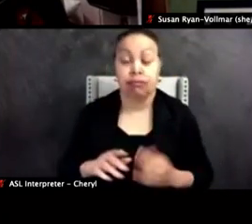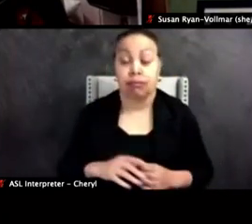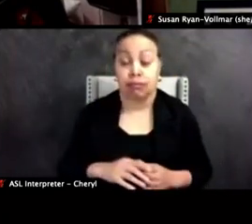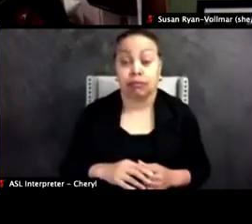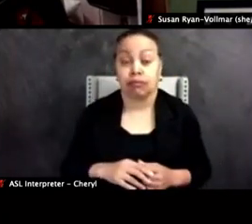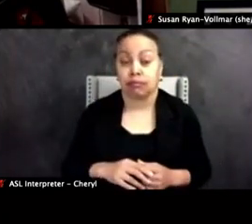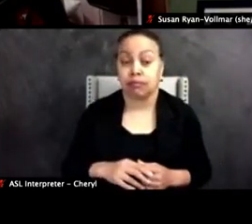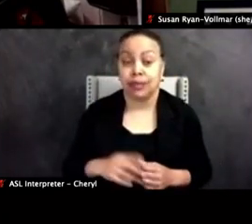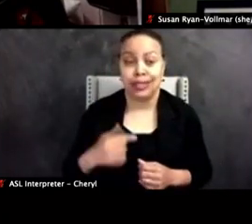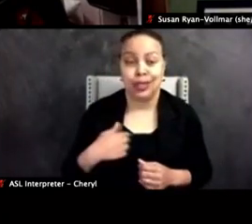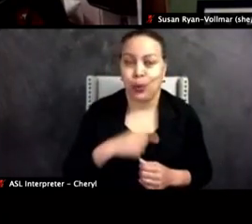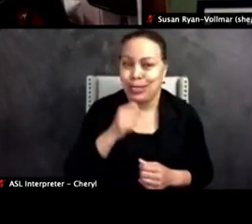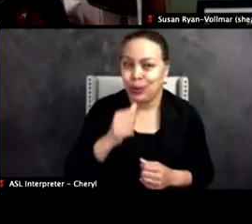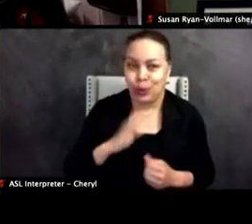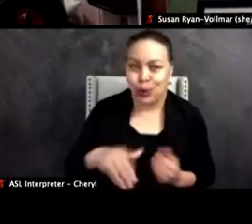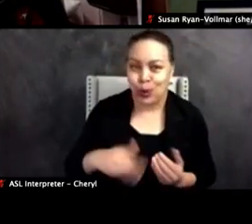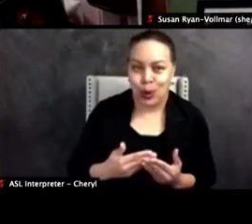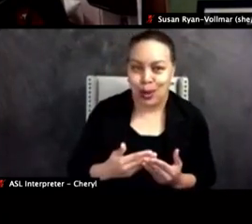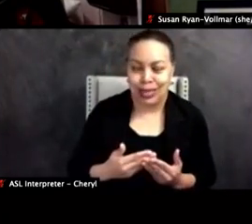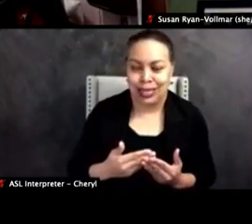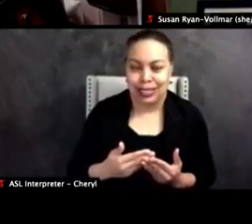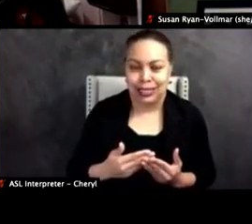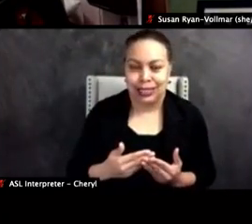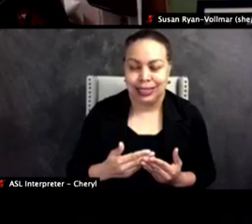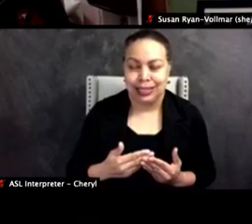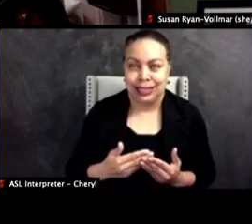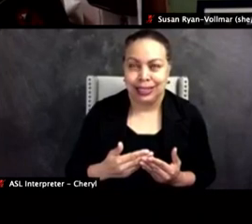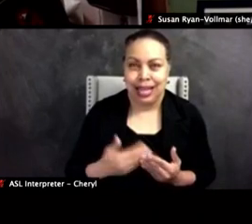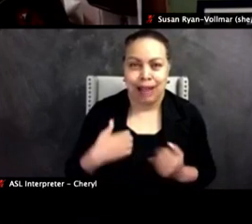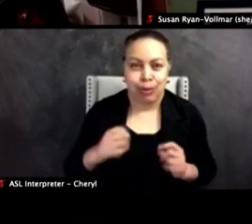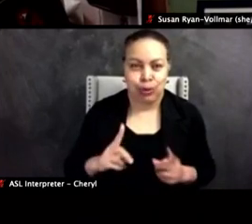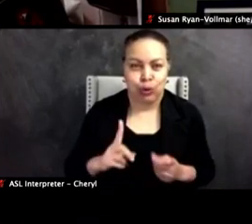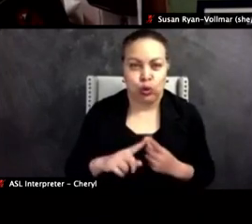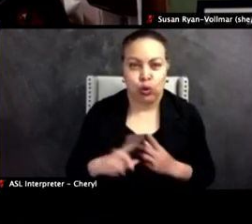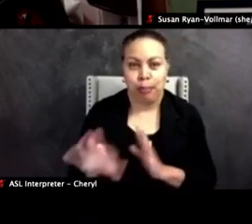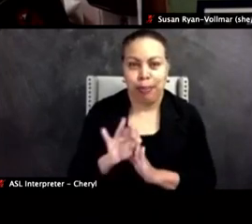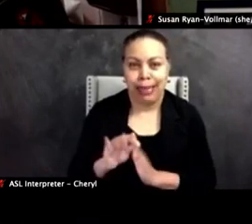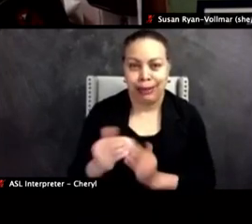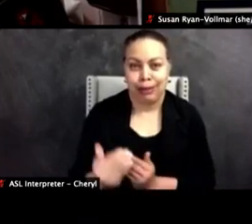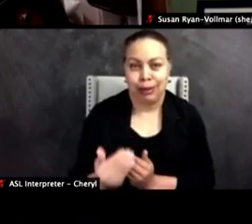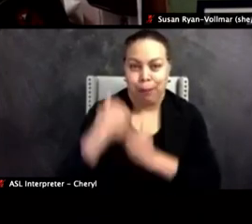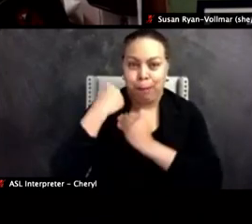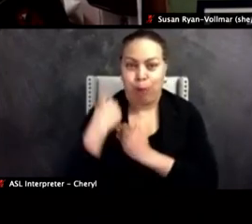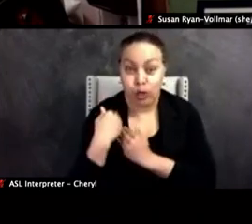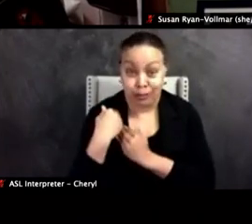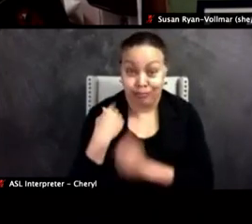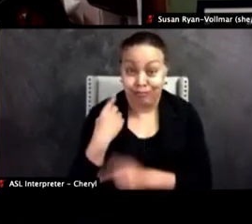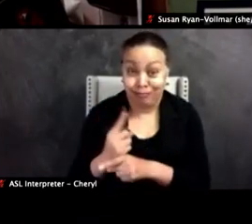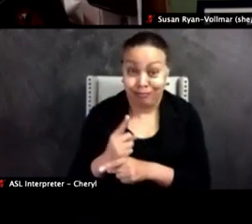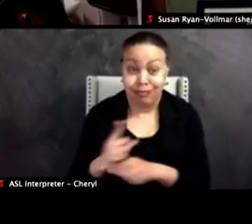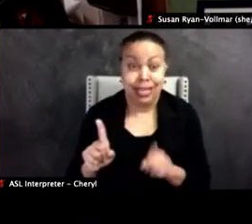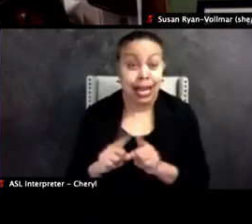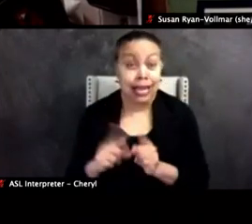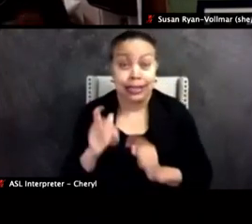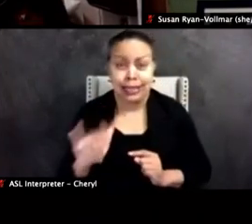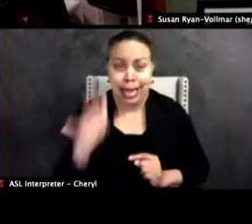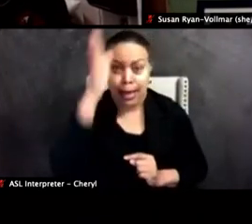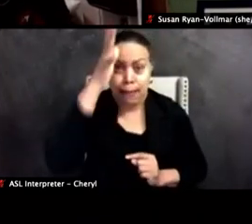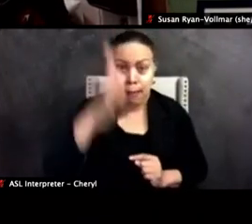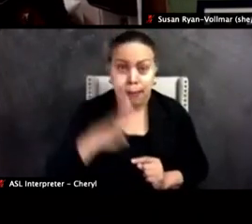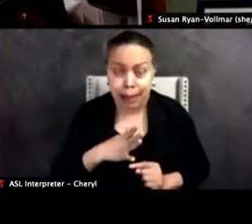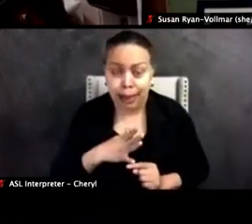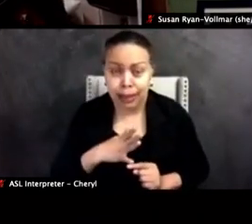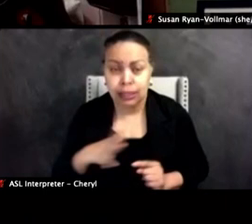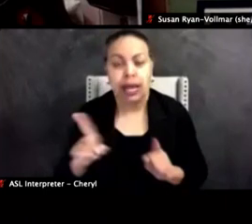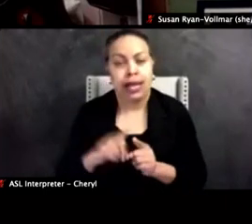We don't all get to choose the burdens put upon us, right? As a gay man, as a son of